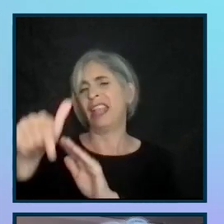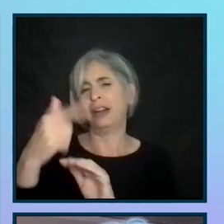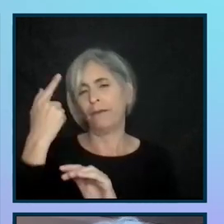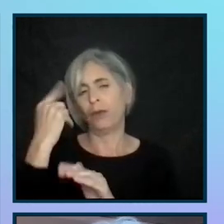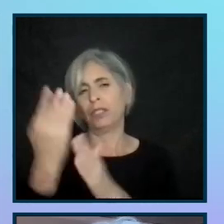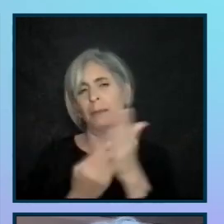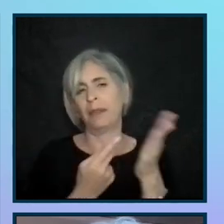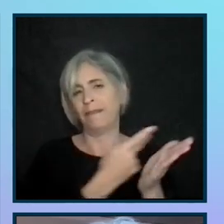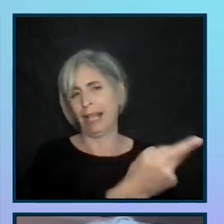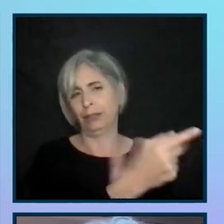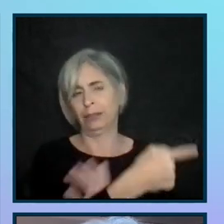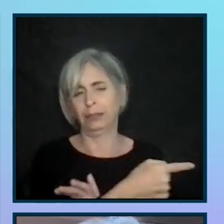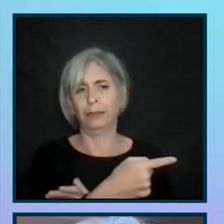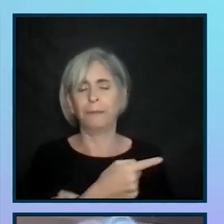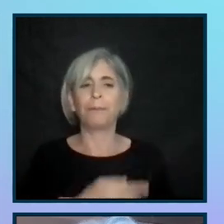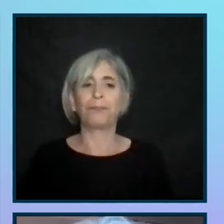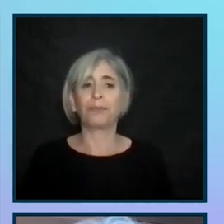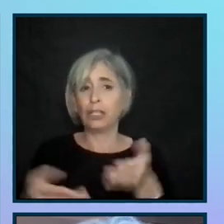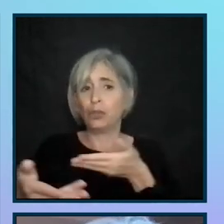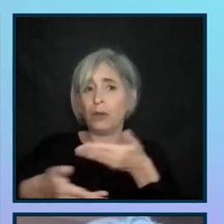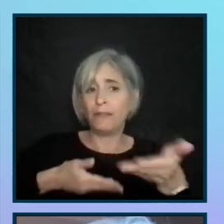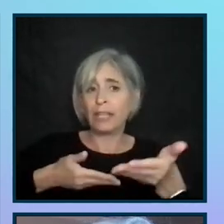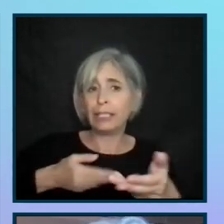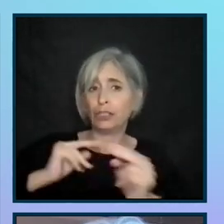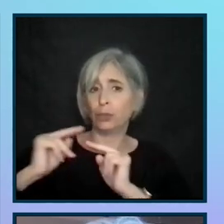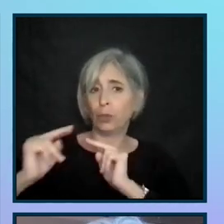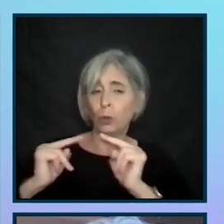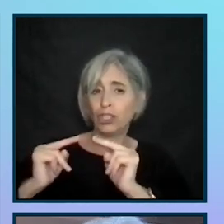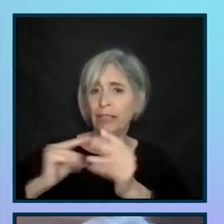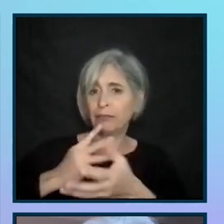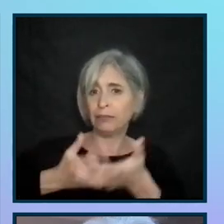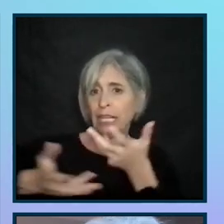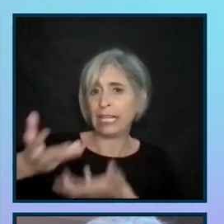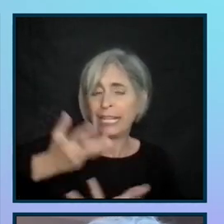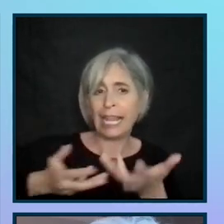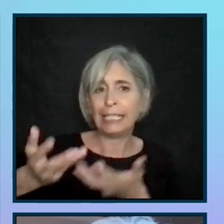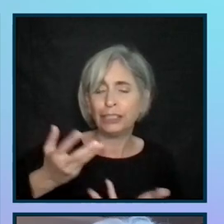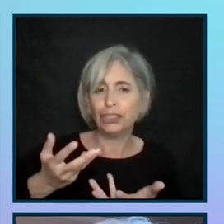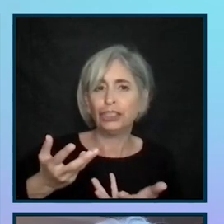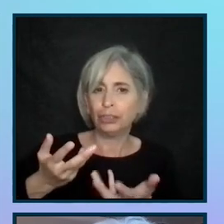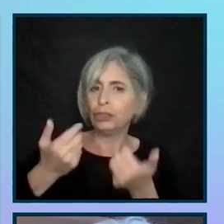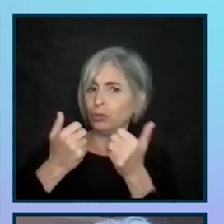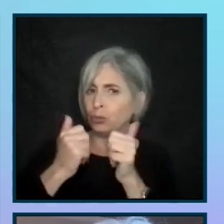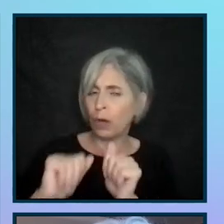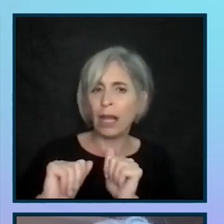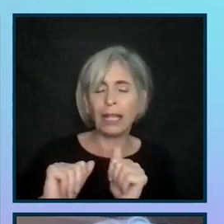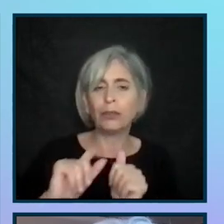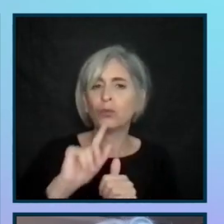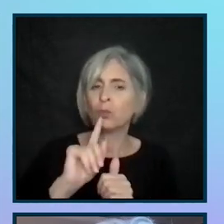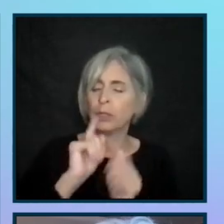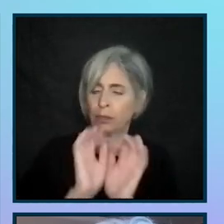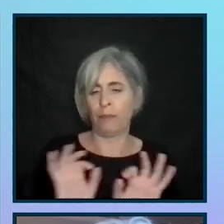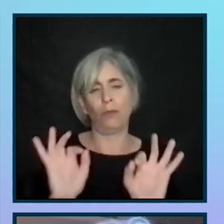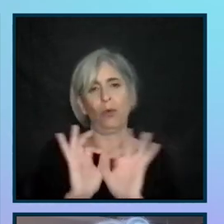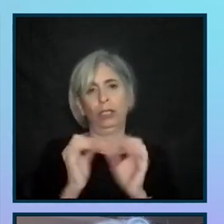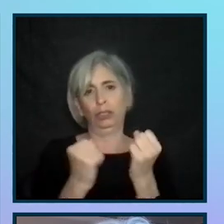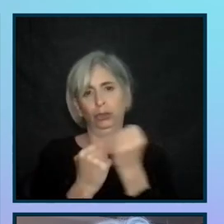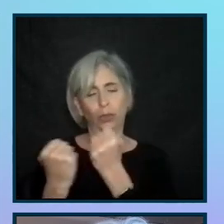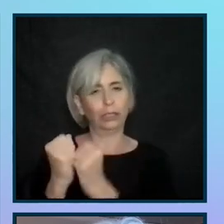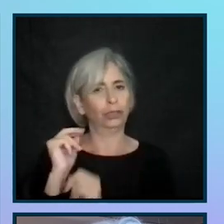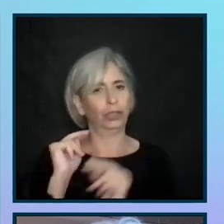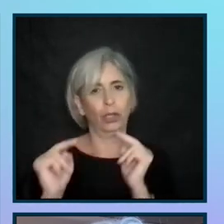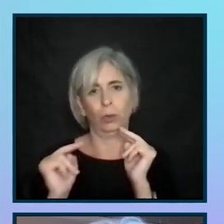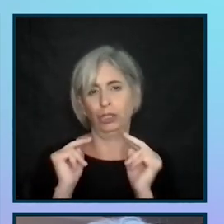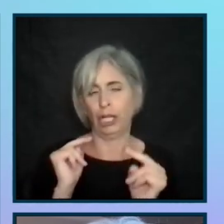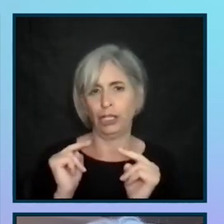The invitation to negotiate or to engage. If you're not negotiating, you're just trying to get engagement is really key to structured negotiation